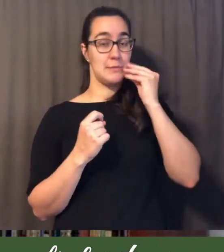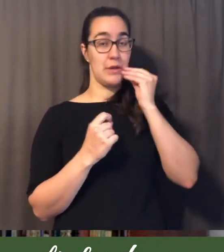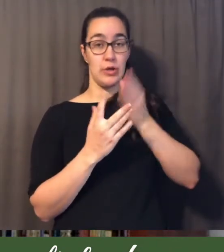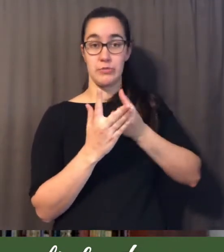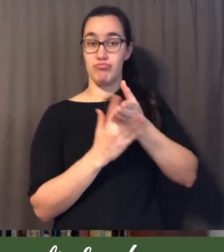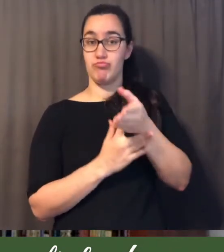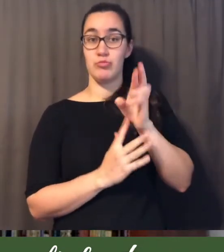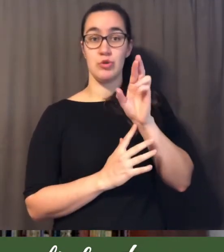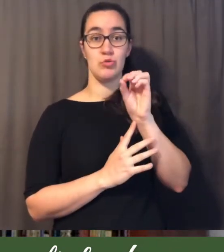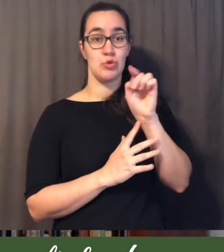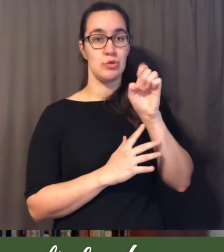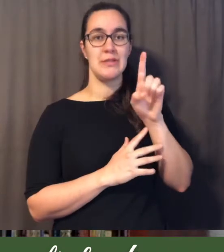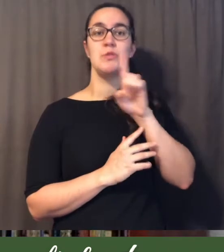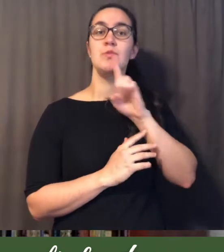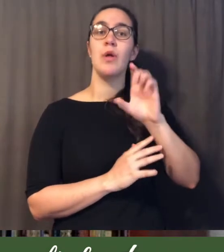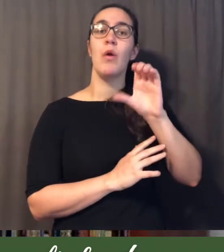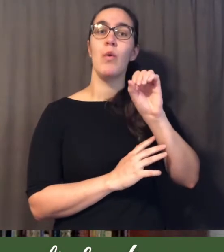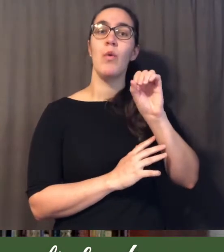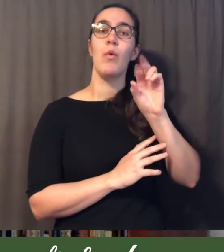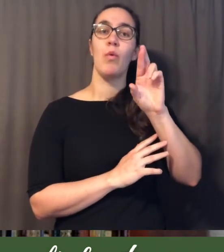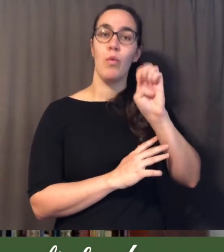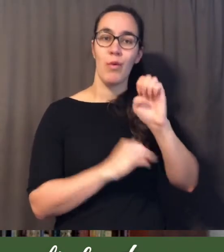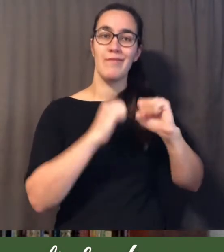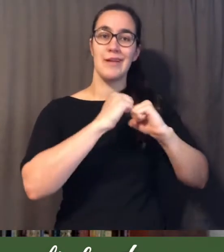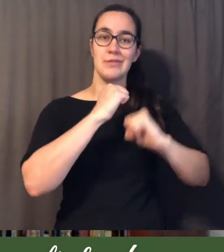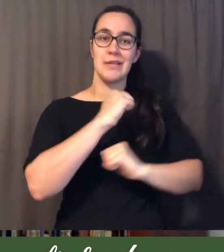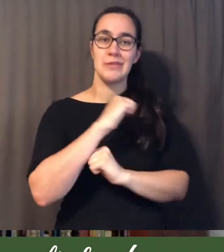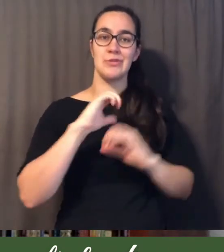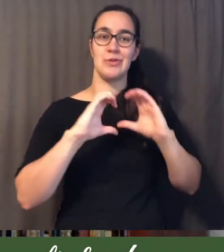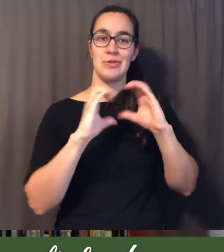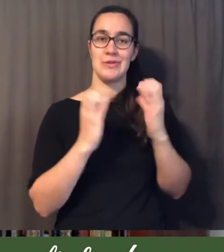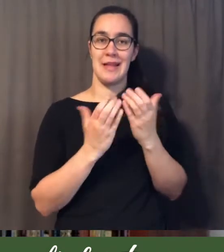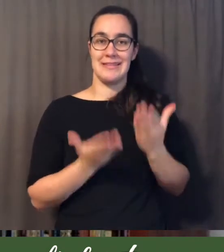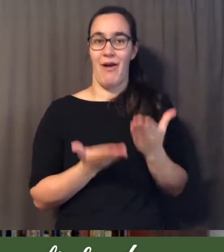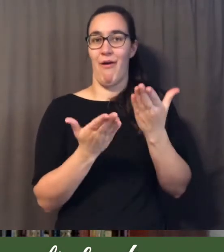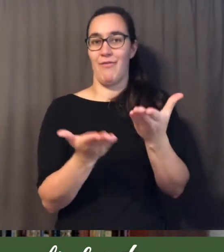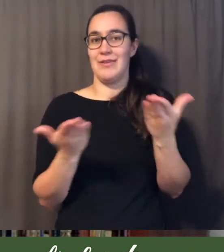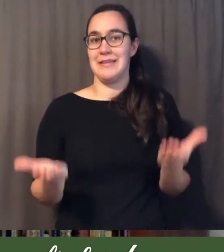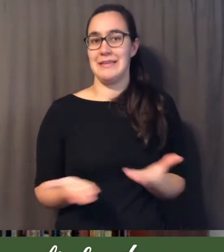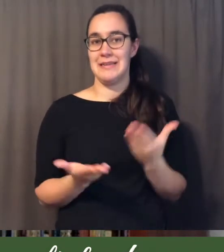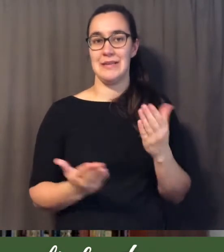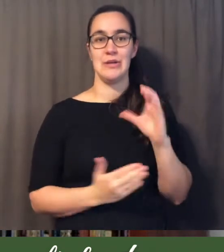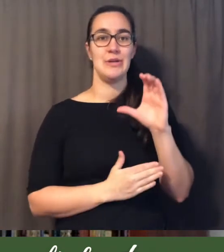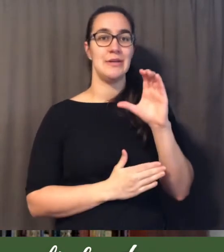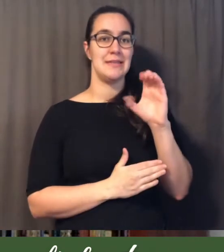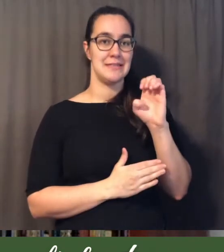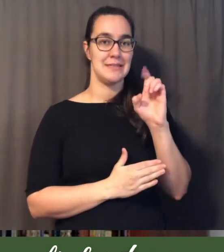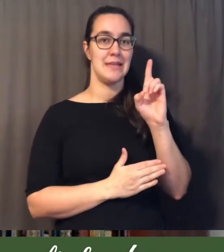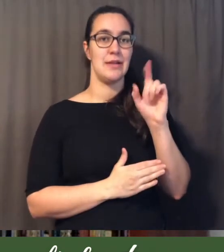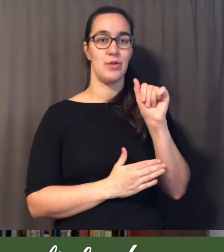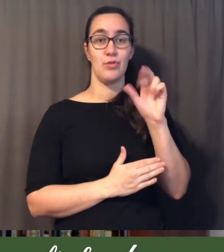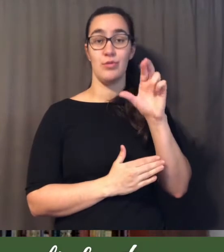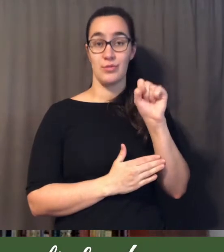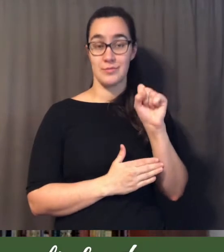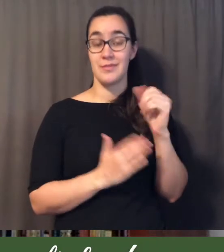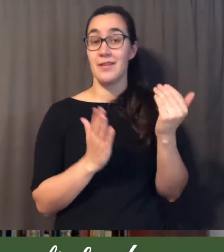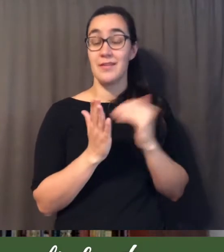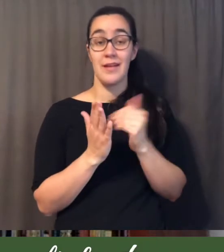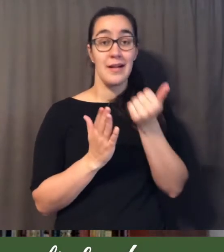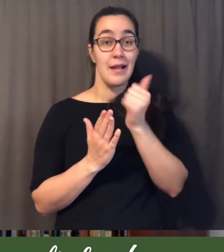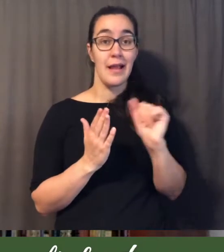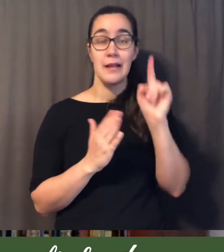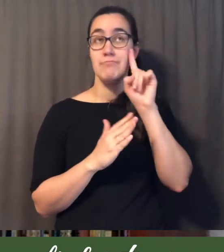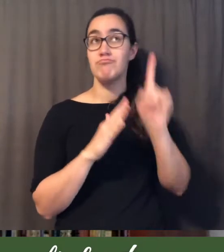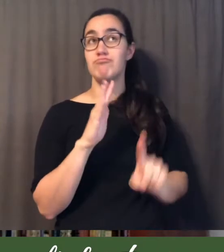a core foundational class and experience uh here at cedars uh would challenge you to do so and again if there's any questions you